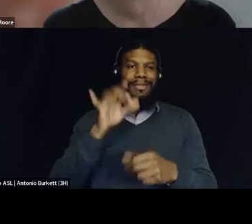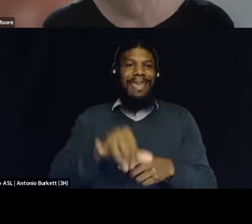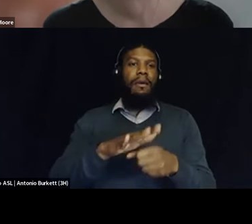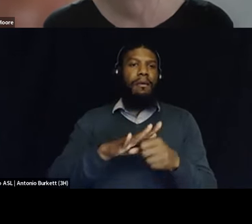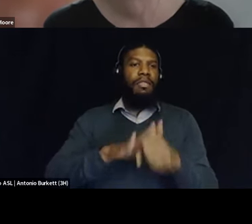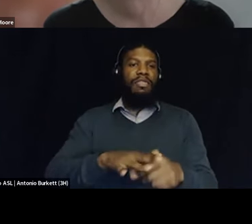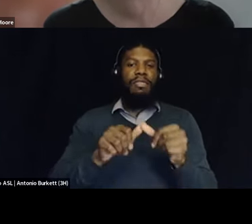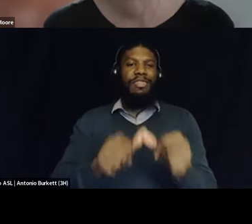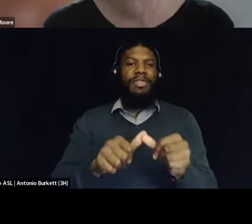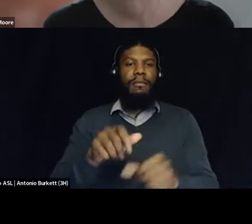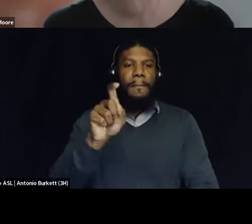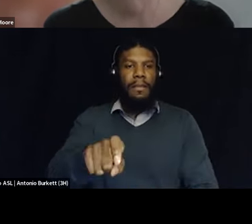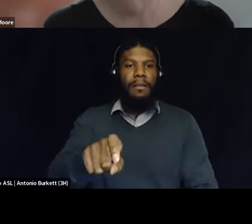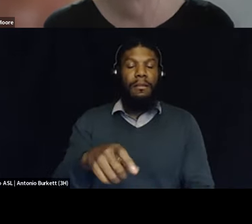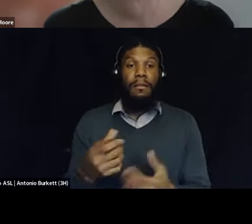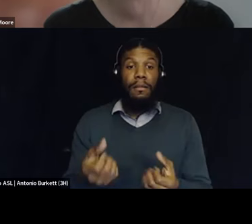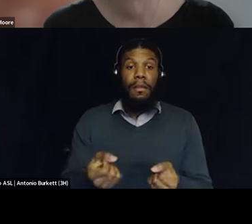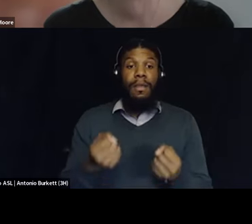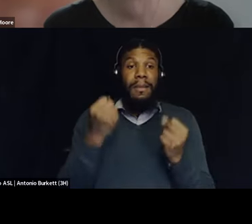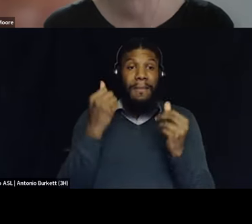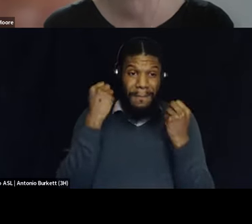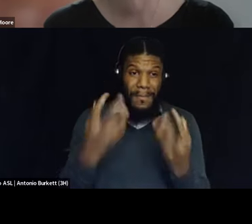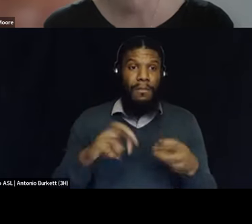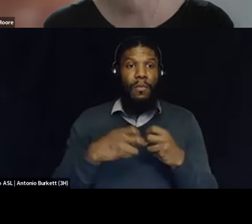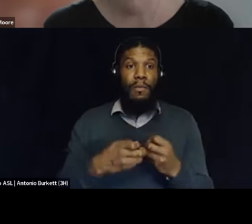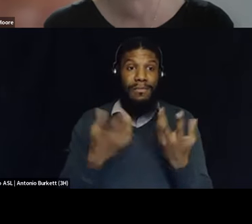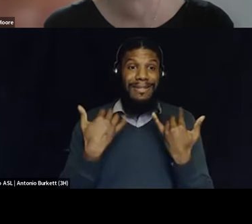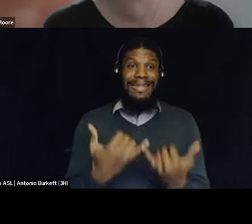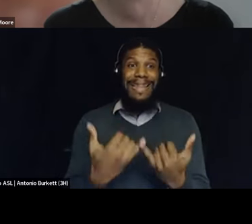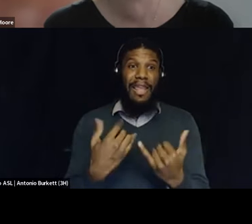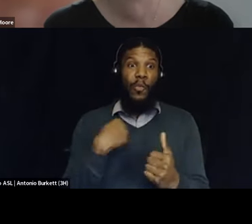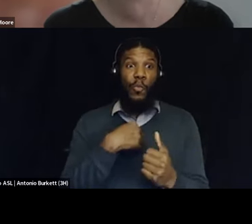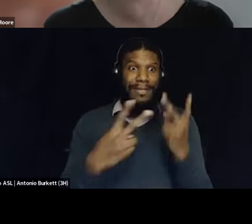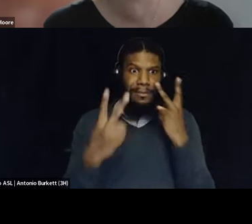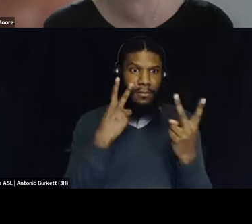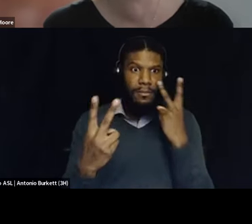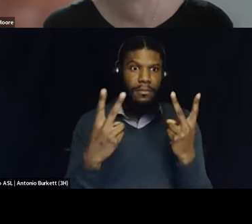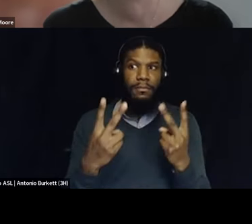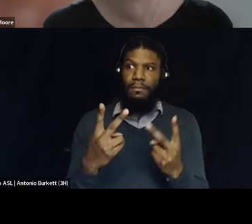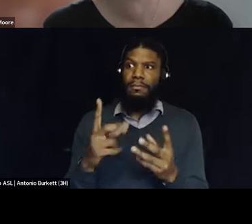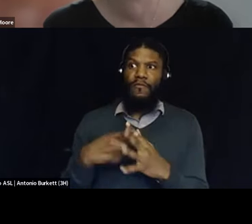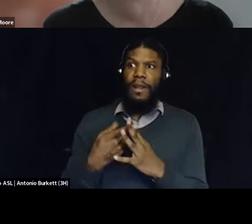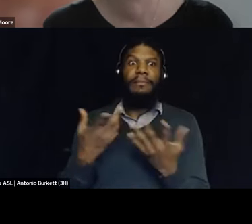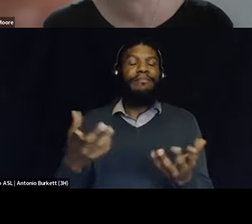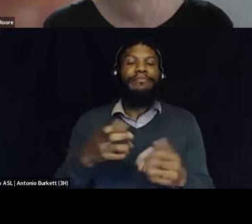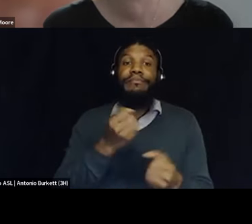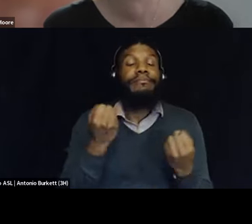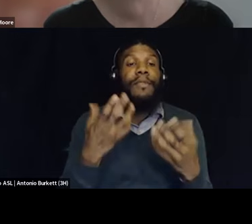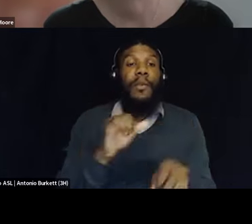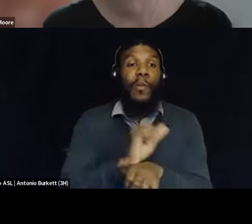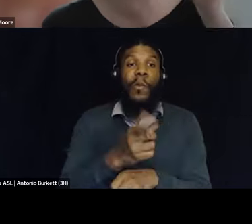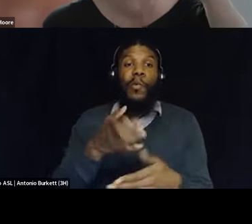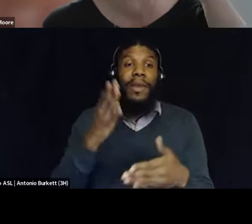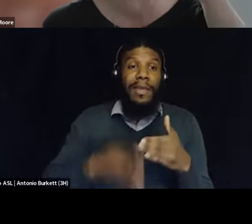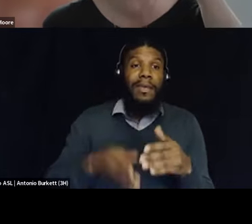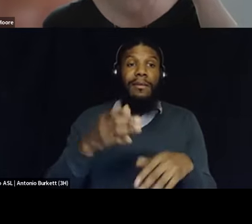um um stem from especially if you're doing work around ending and eliminating collateral consequences which